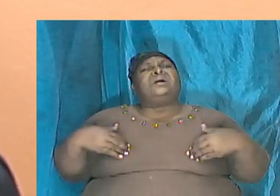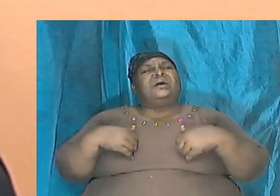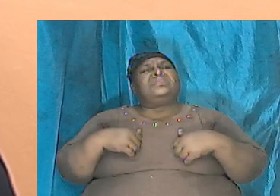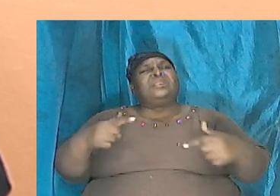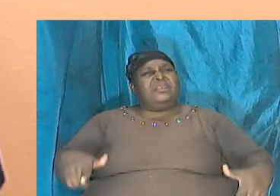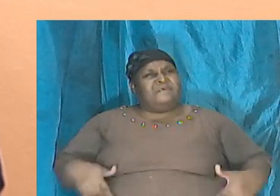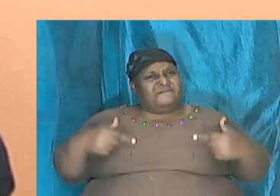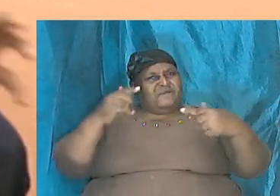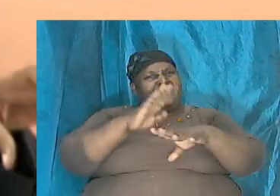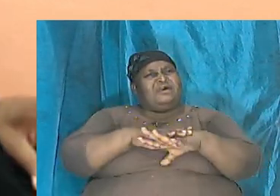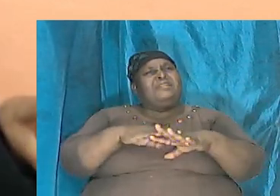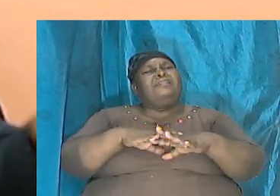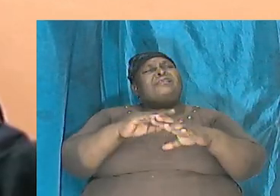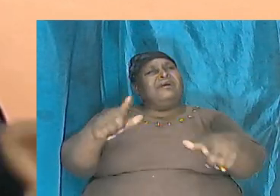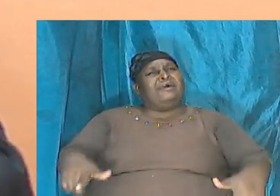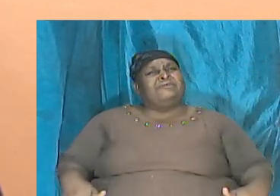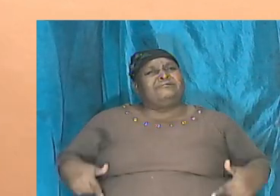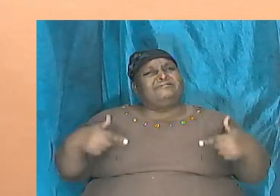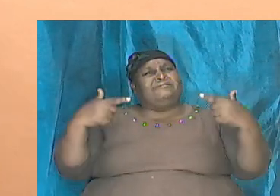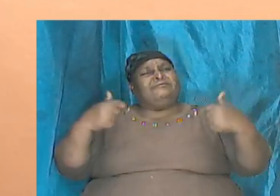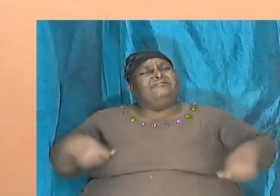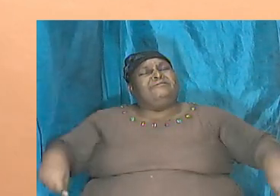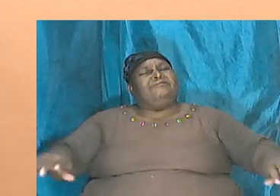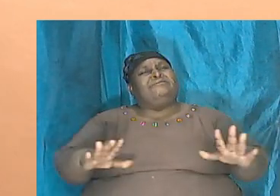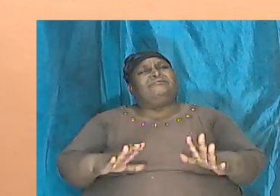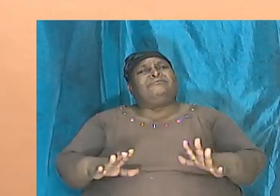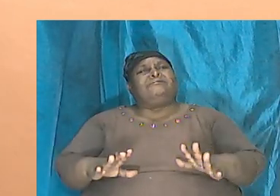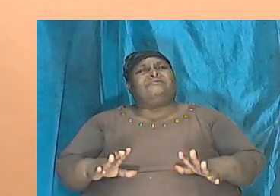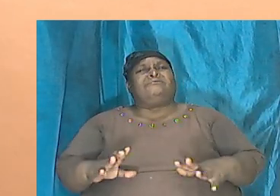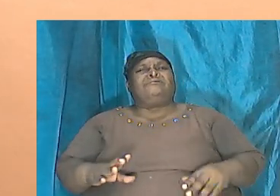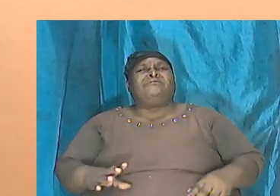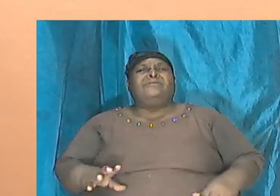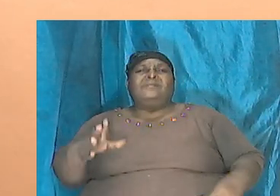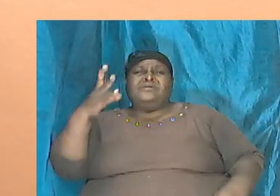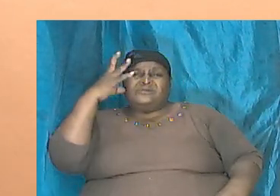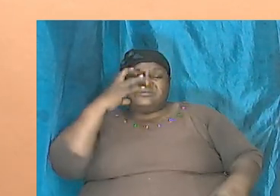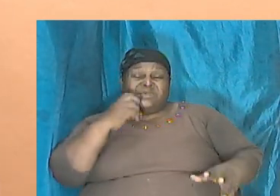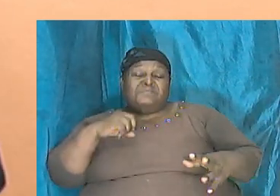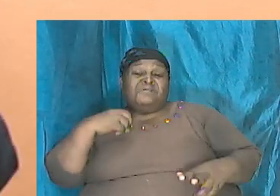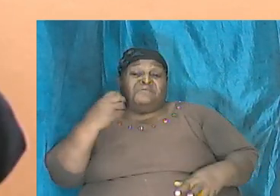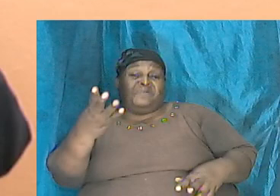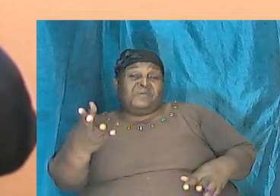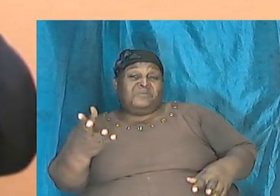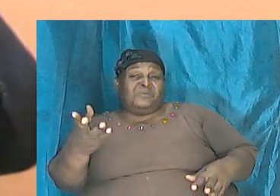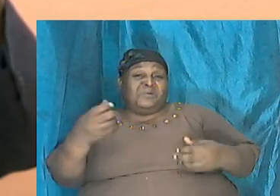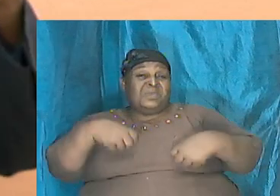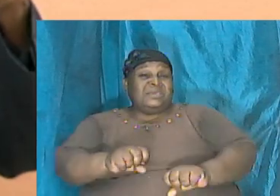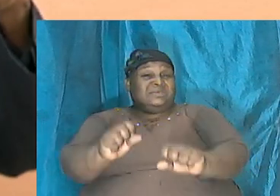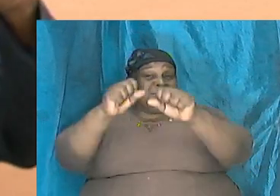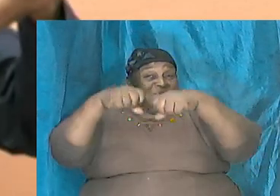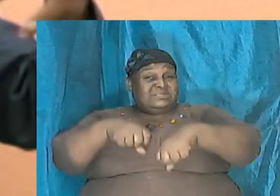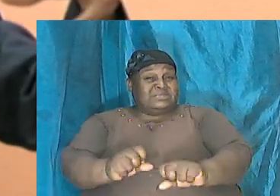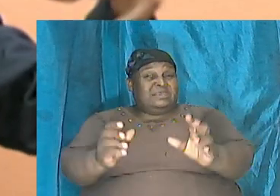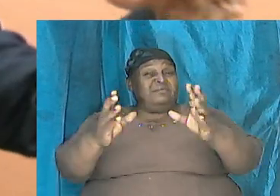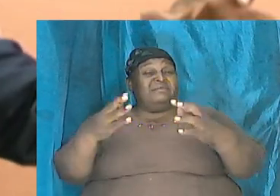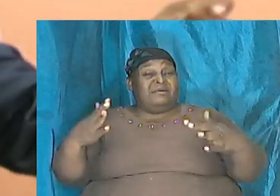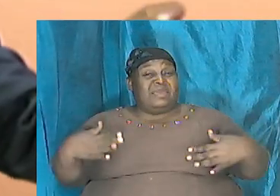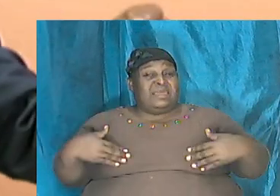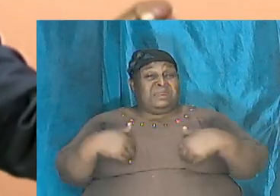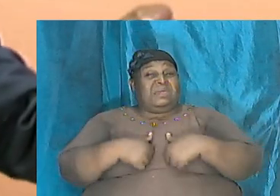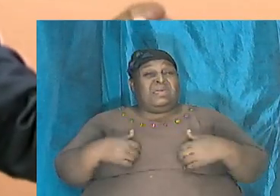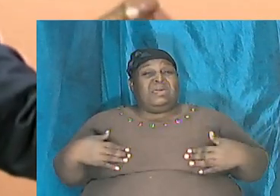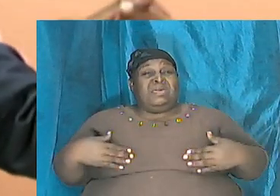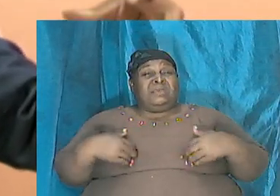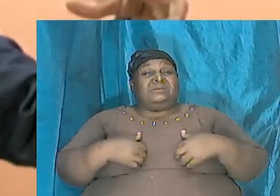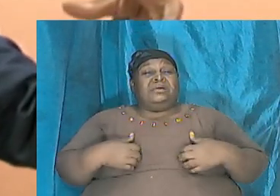those dinosaurs and they had different types of names and some of them were sea animals. Some of them looked like massive